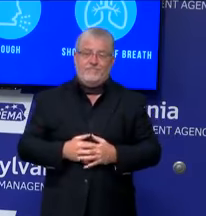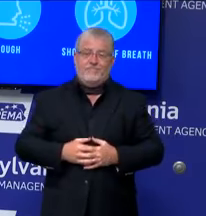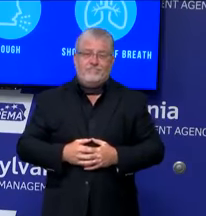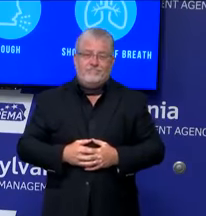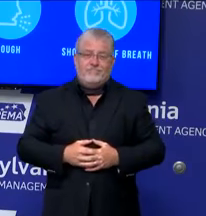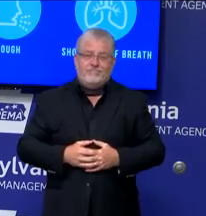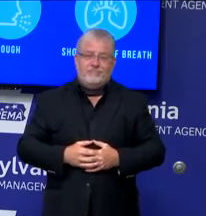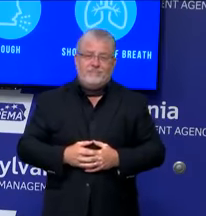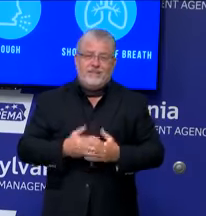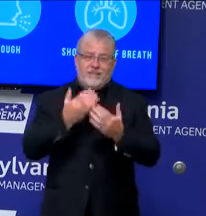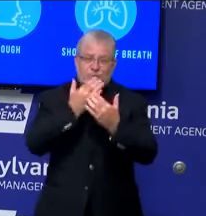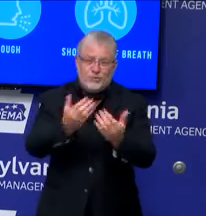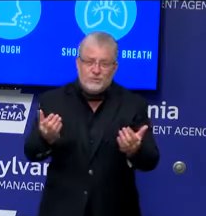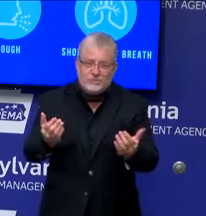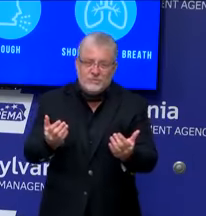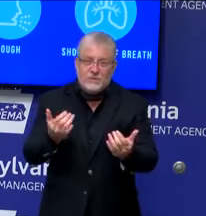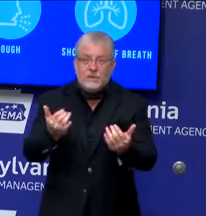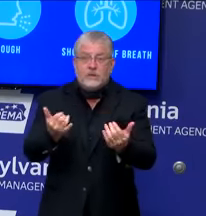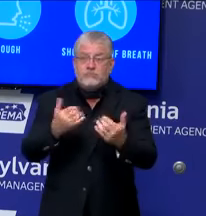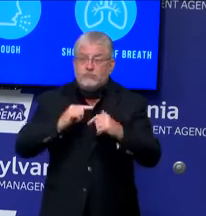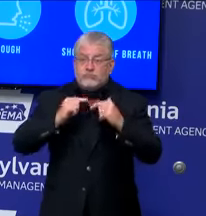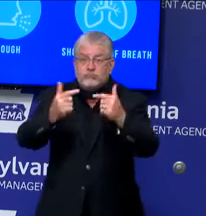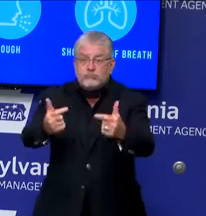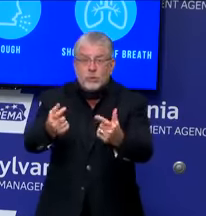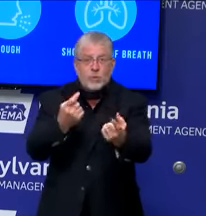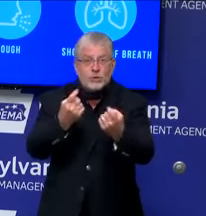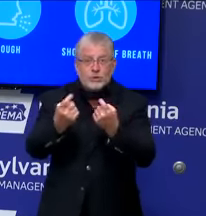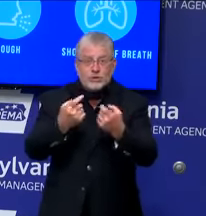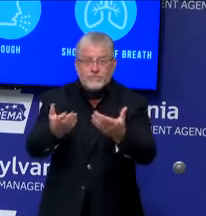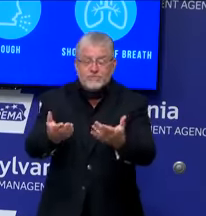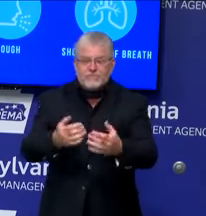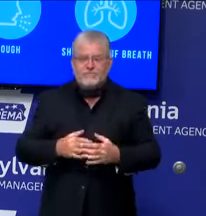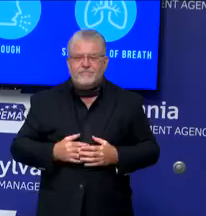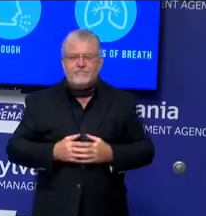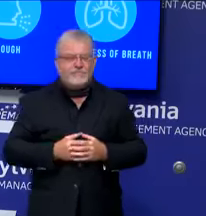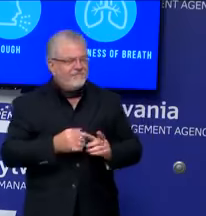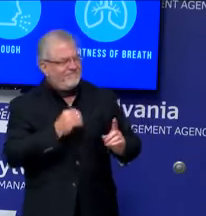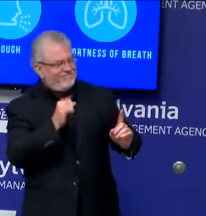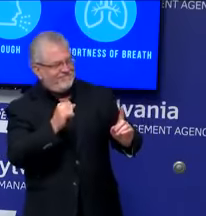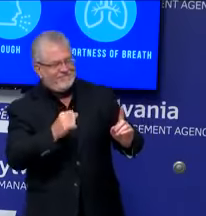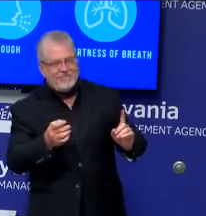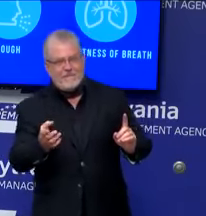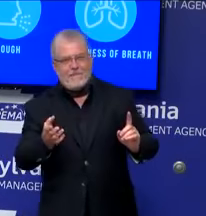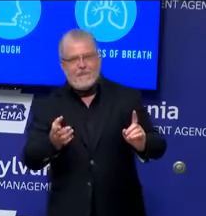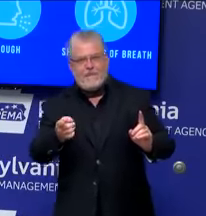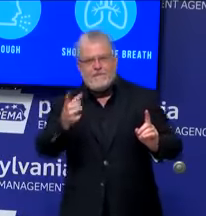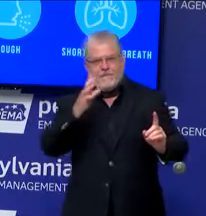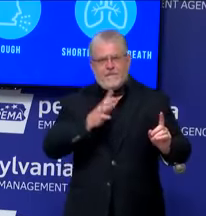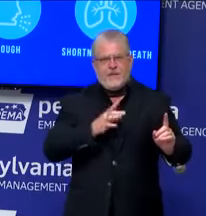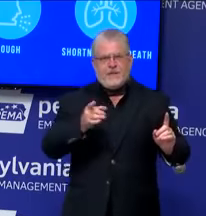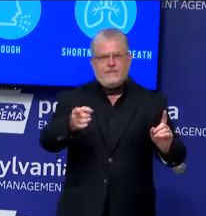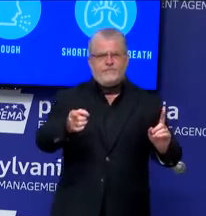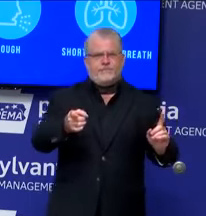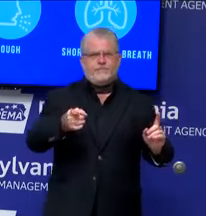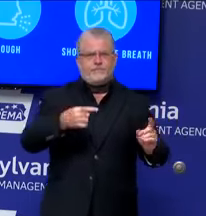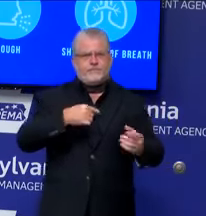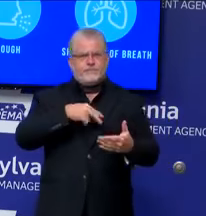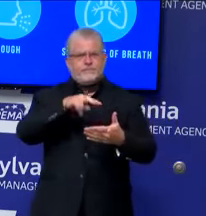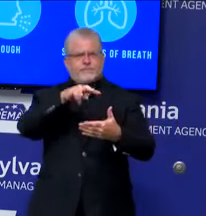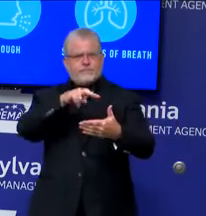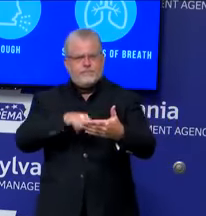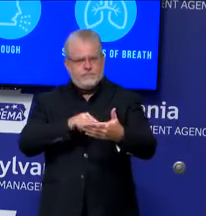Thank you. And I'm pleased to answer questions. Yes. I've read the plan for